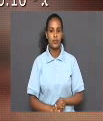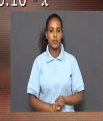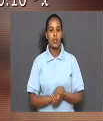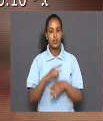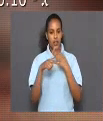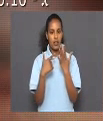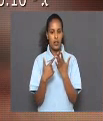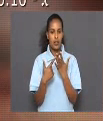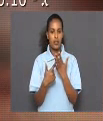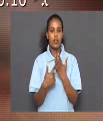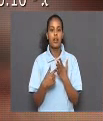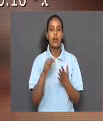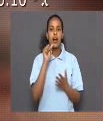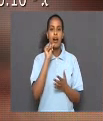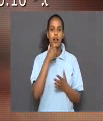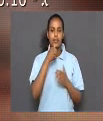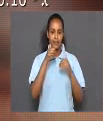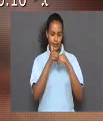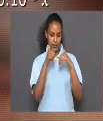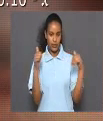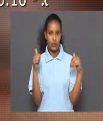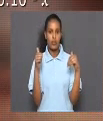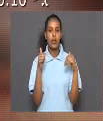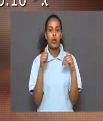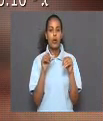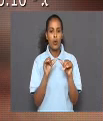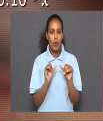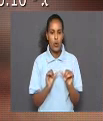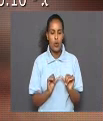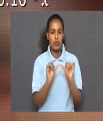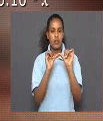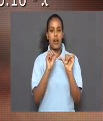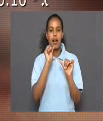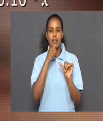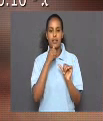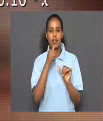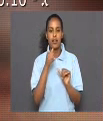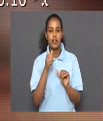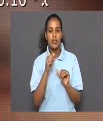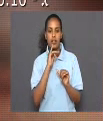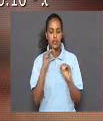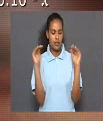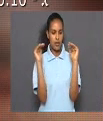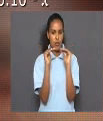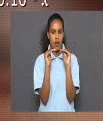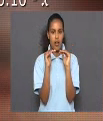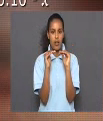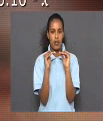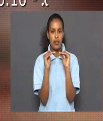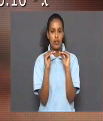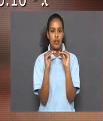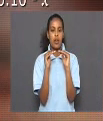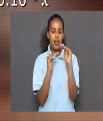Therefore, the acid dissociation constant of acetic acid is equal